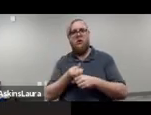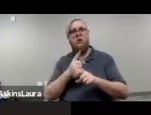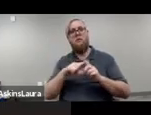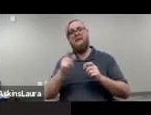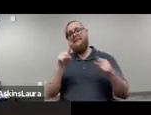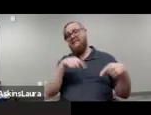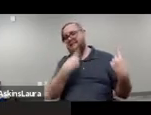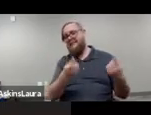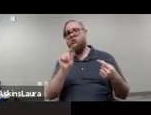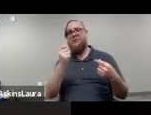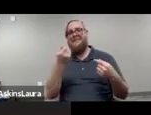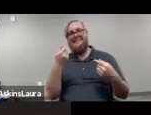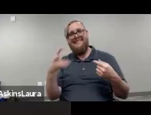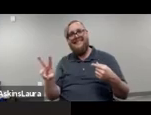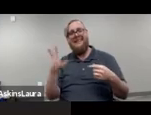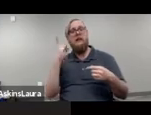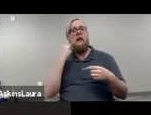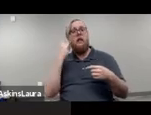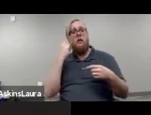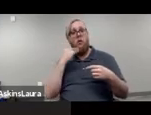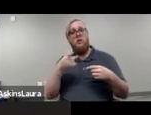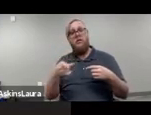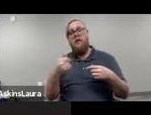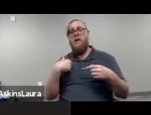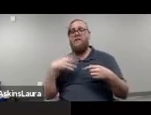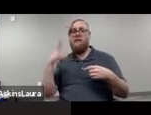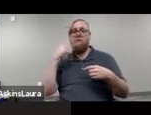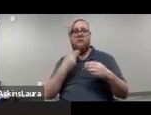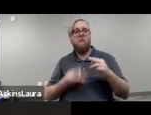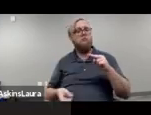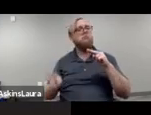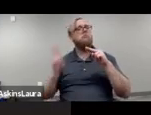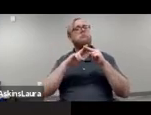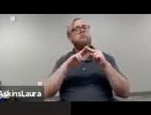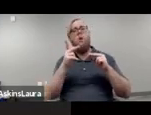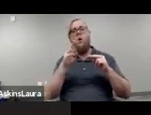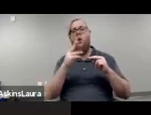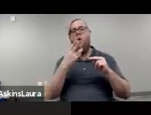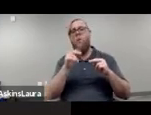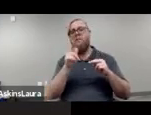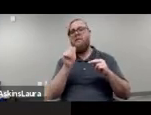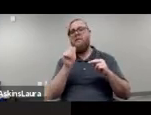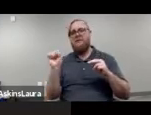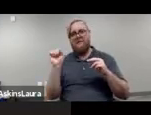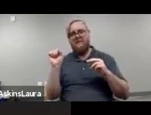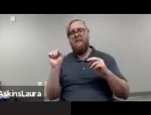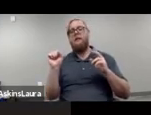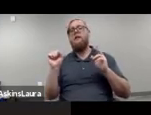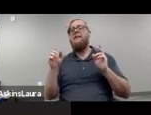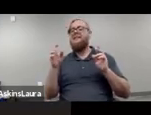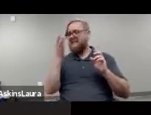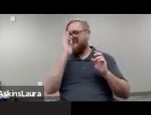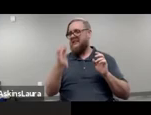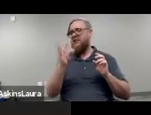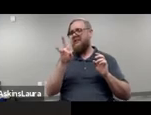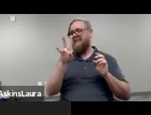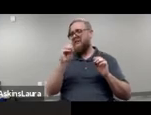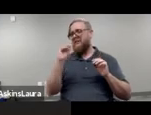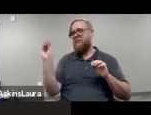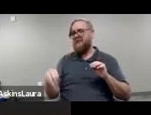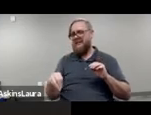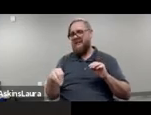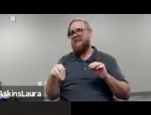since 2016, though, California has experienced a larger increase in homelessness than any other state. Nearly 70 percent